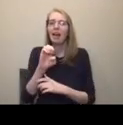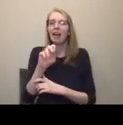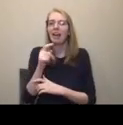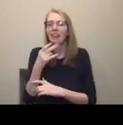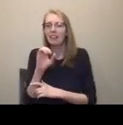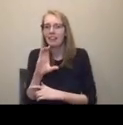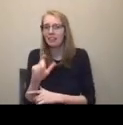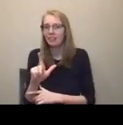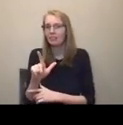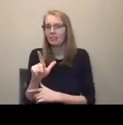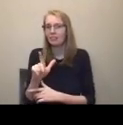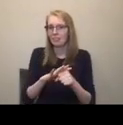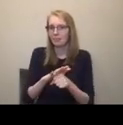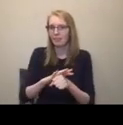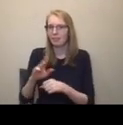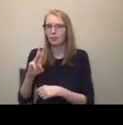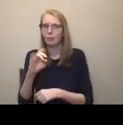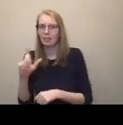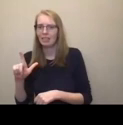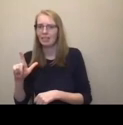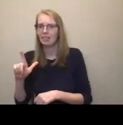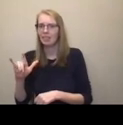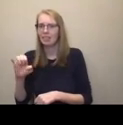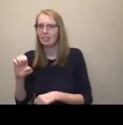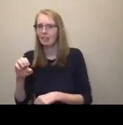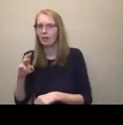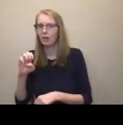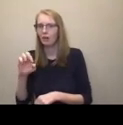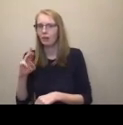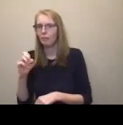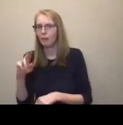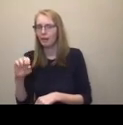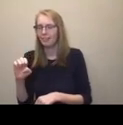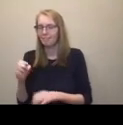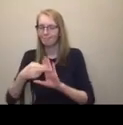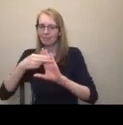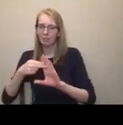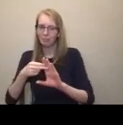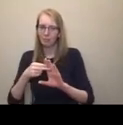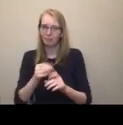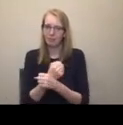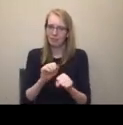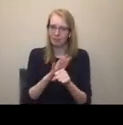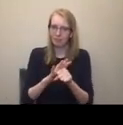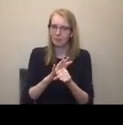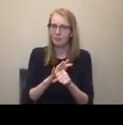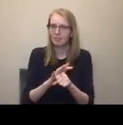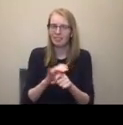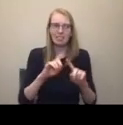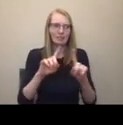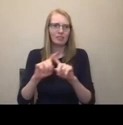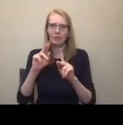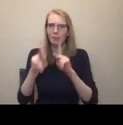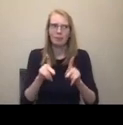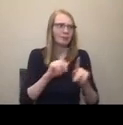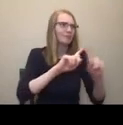was defined by Willie Ermine. that space that exists between different people, different lived experiences, different worldviews, and